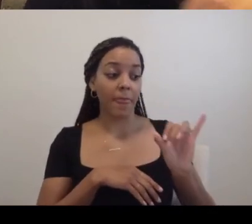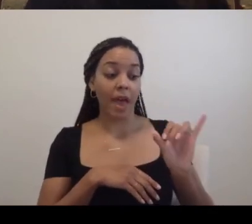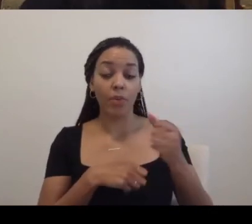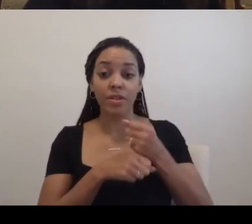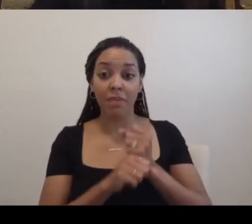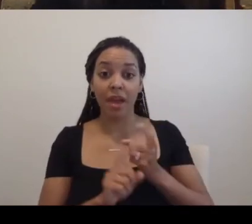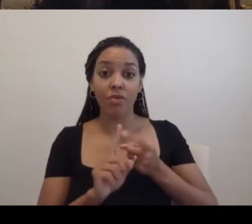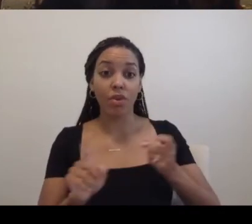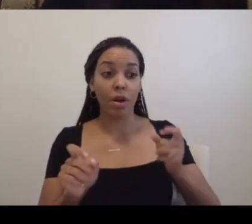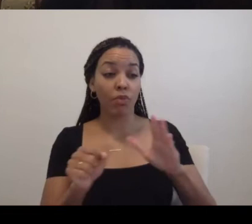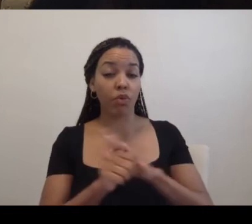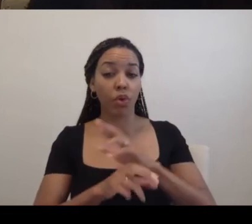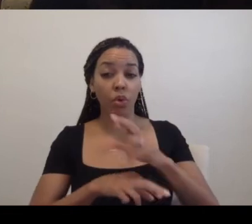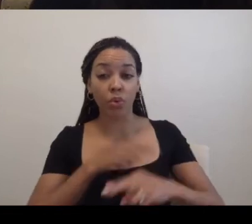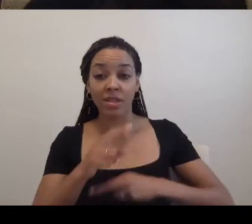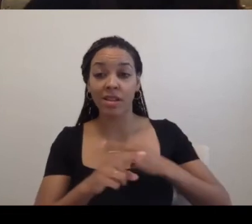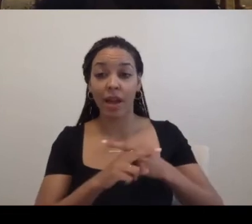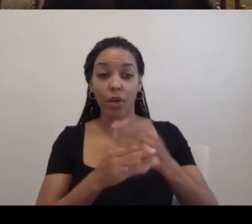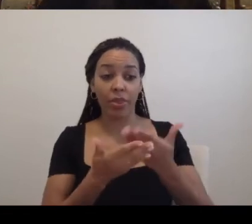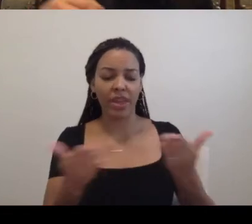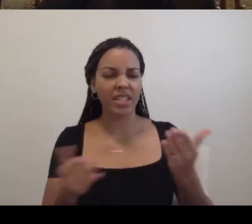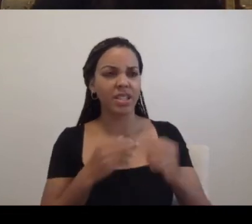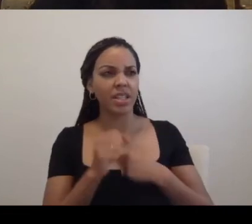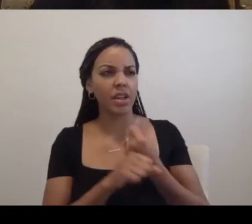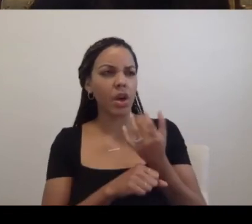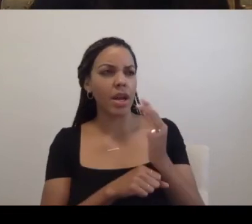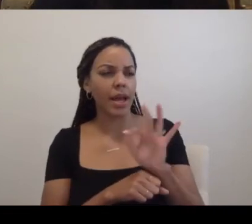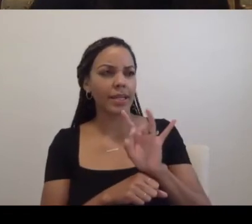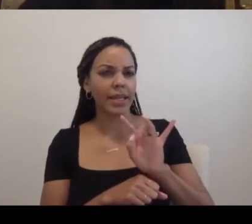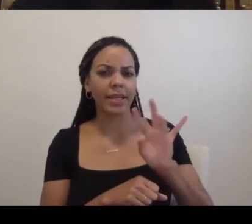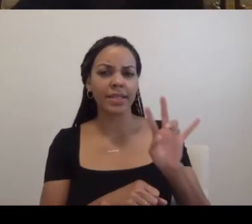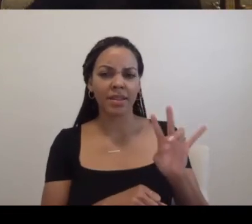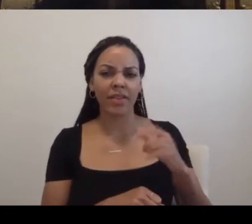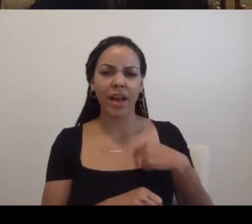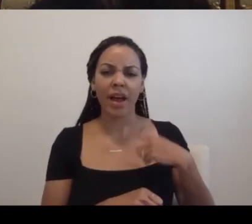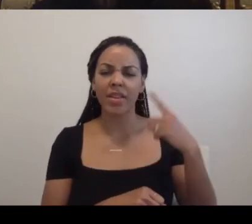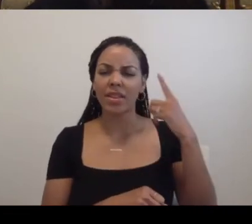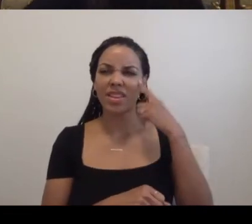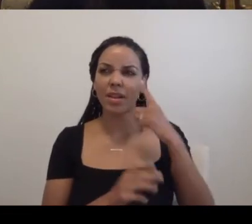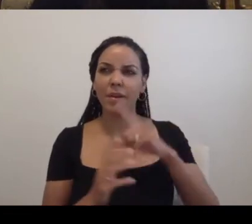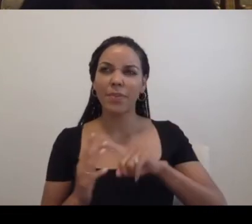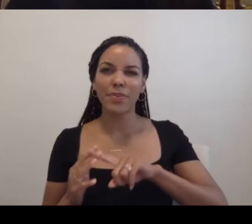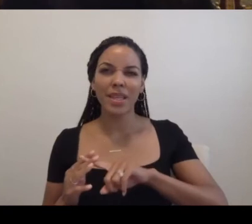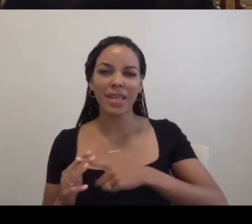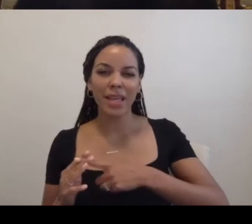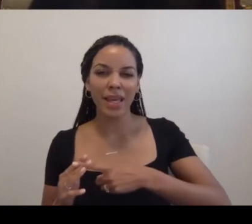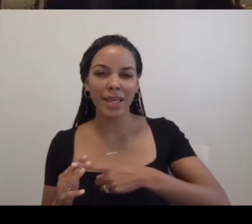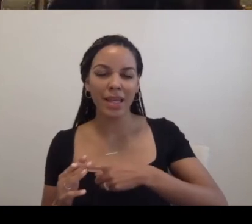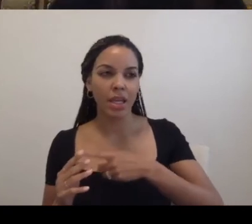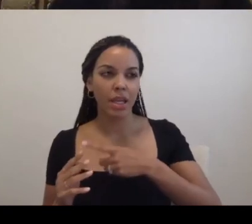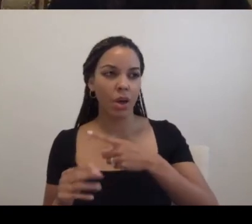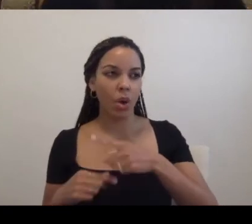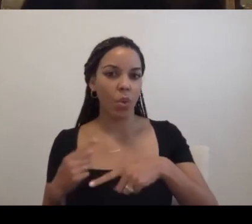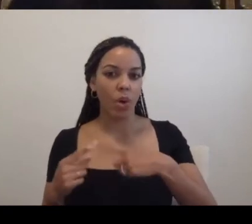recyclables. It was in 1987, I think at the very beginning when recycling